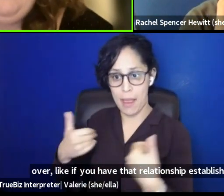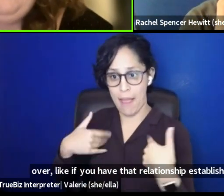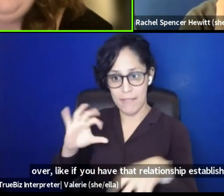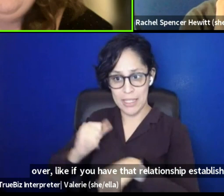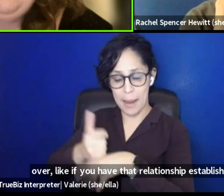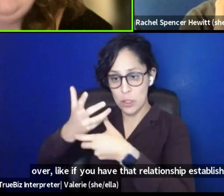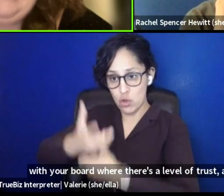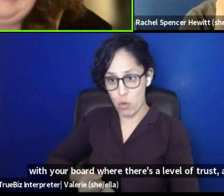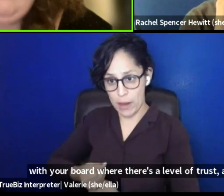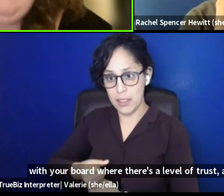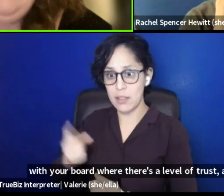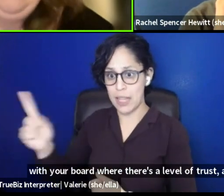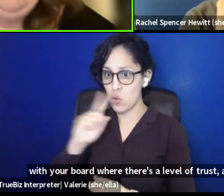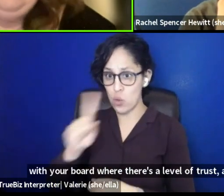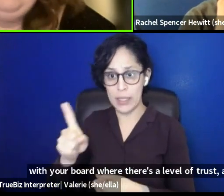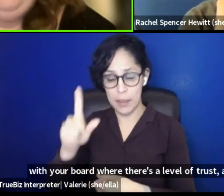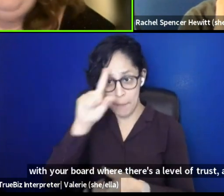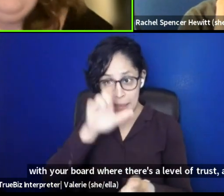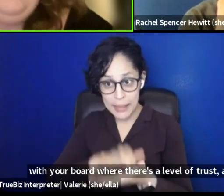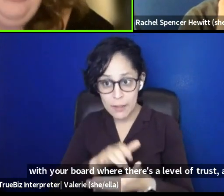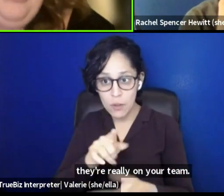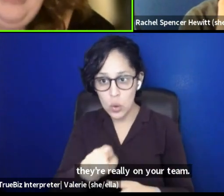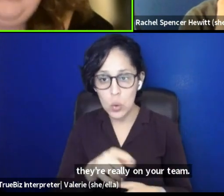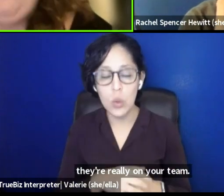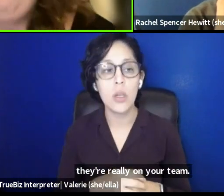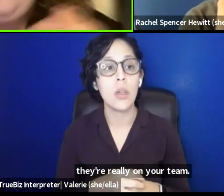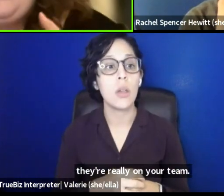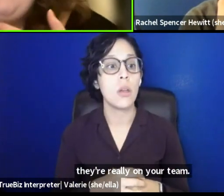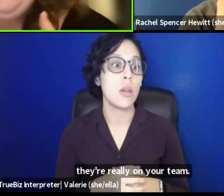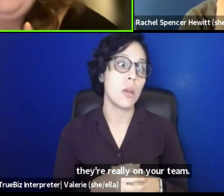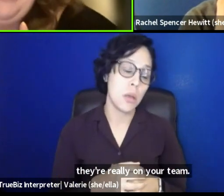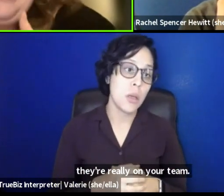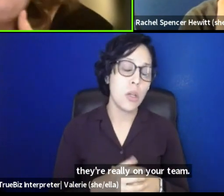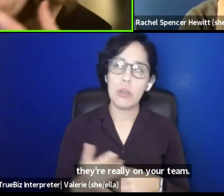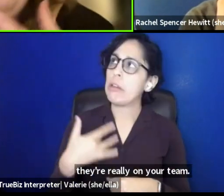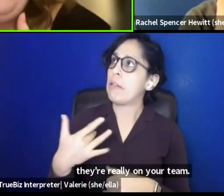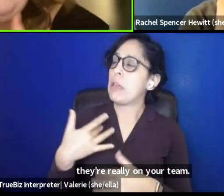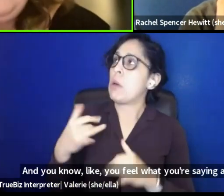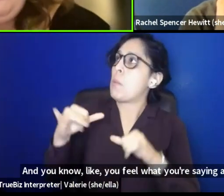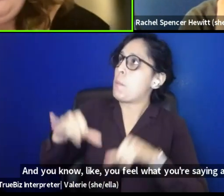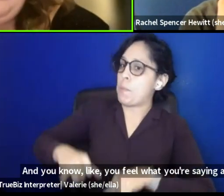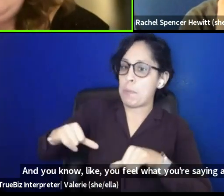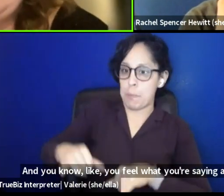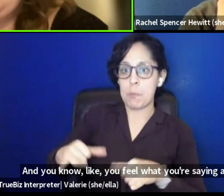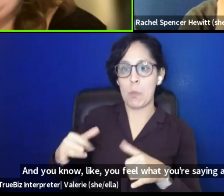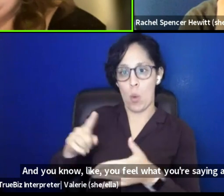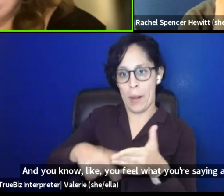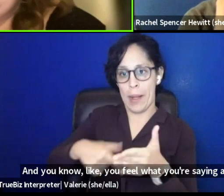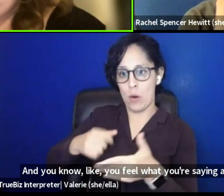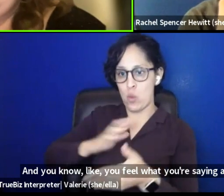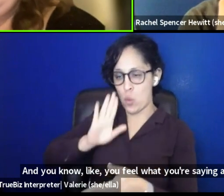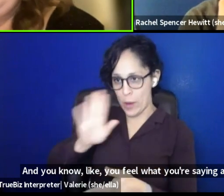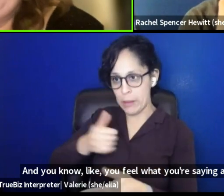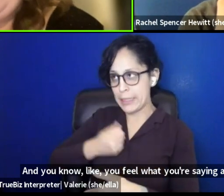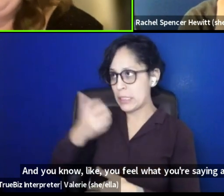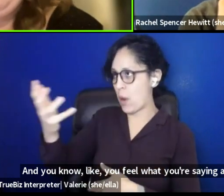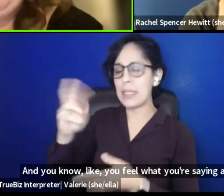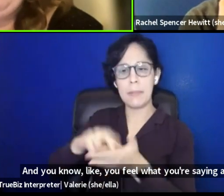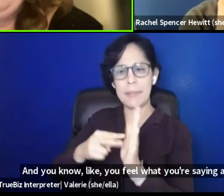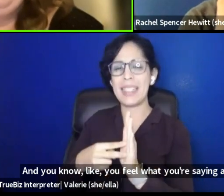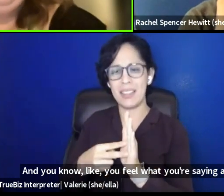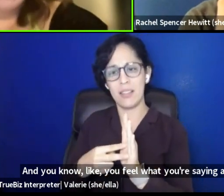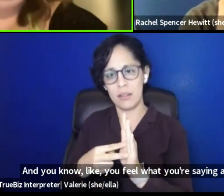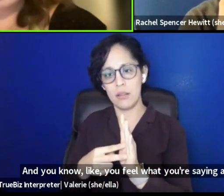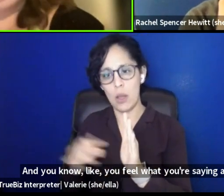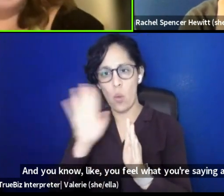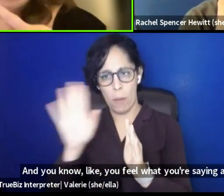and they're really on your team and you, like, you feel what you're saying about why this is important. I think that's the way to